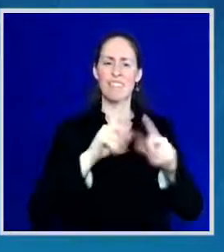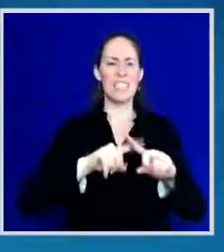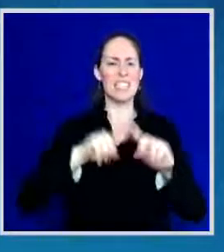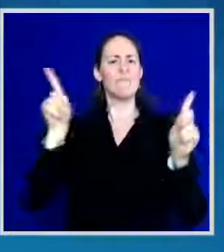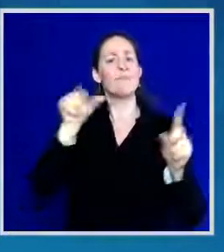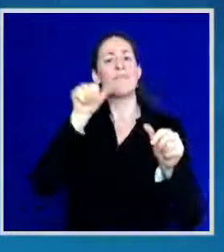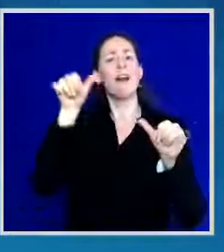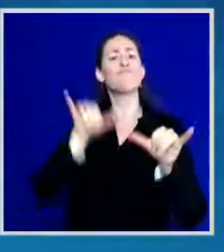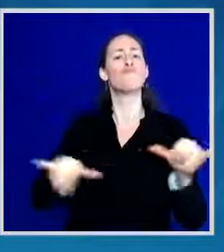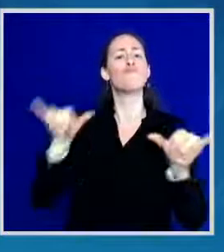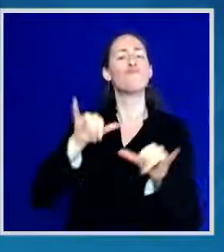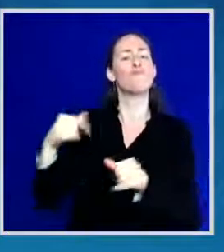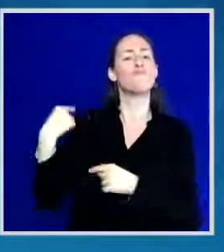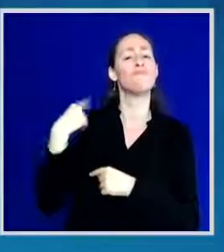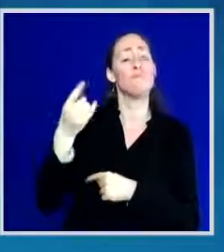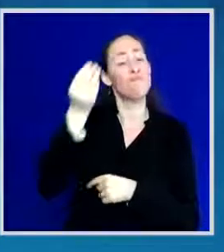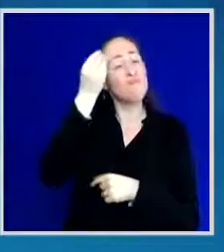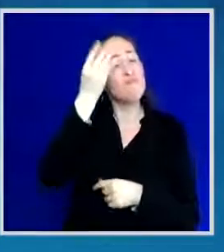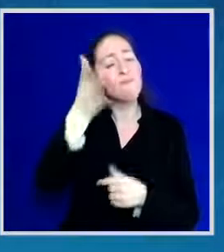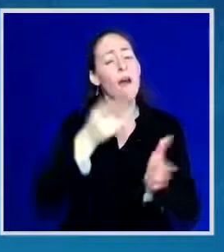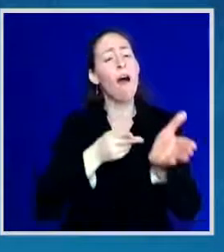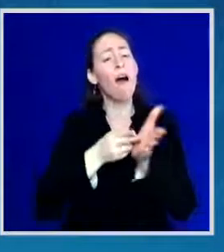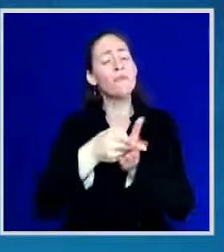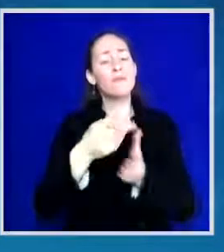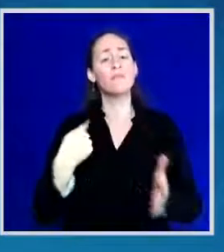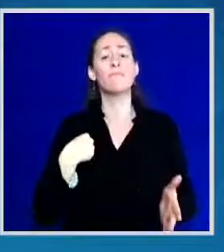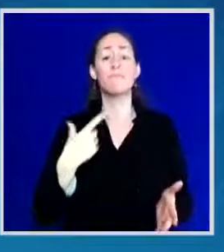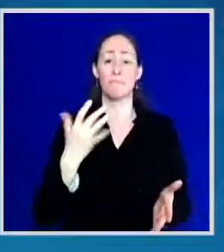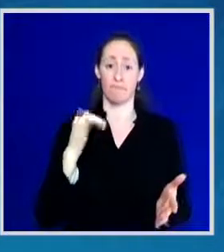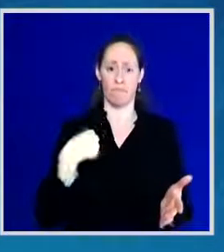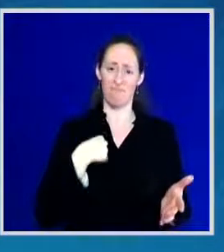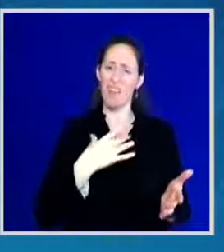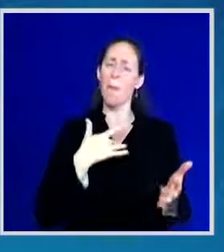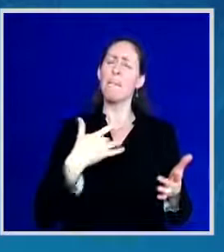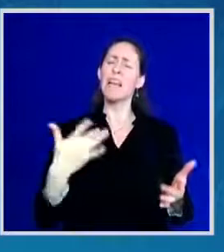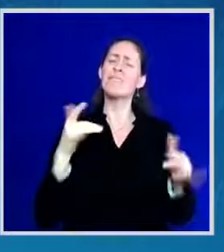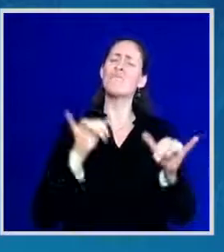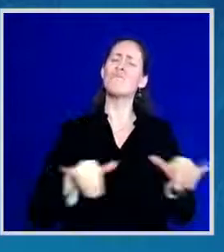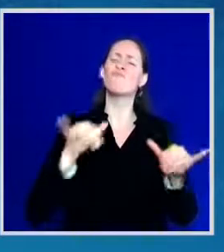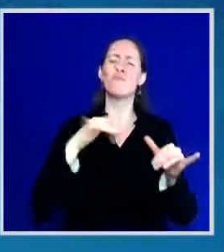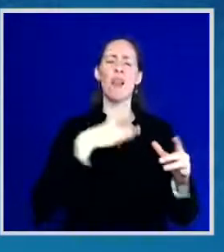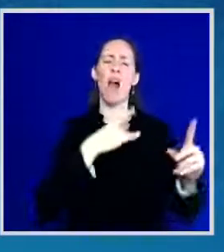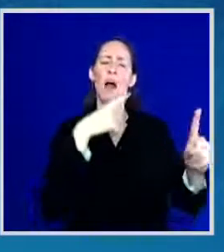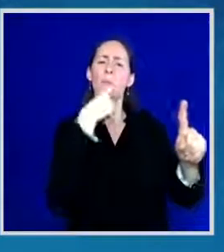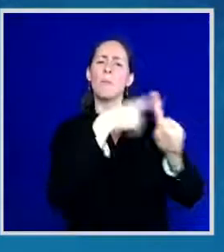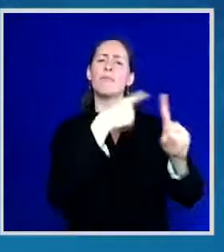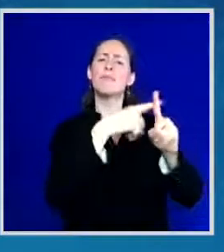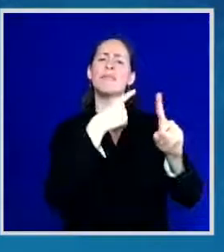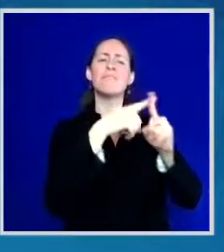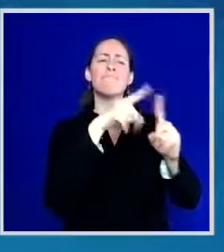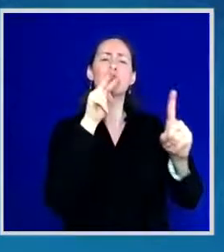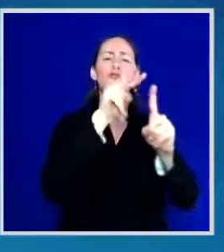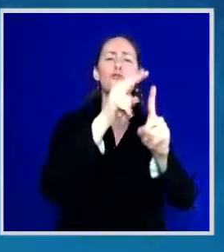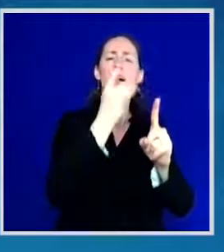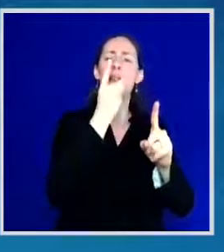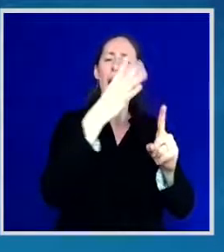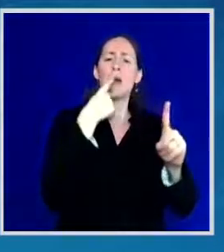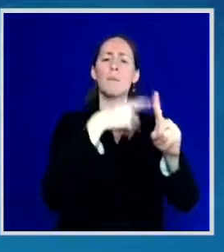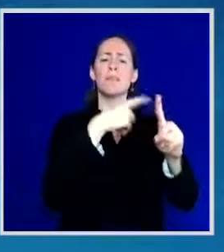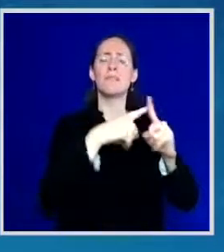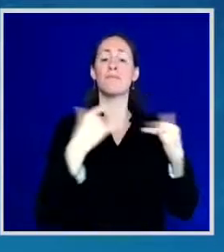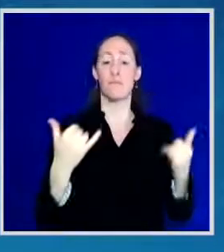am and the positive person I'd like to be, I look to the light. And on this 100th day for our